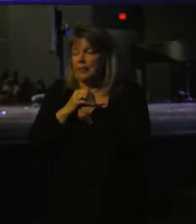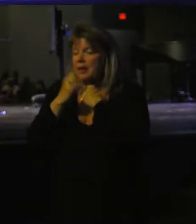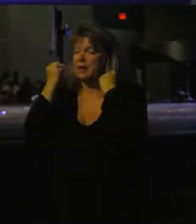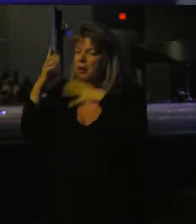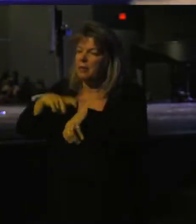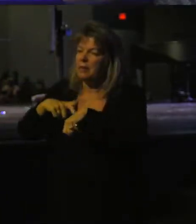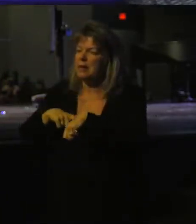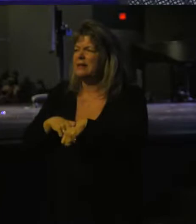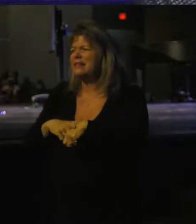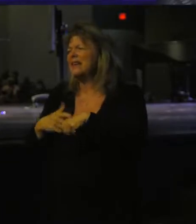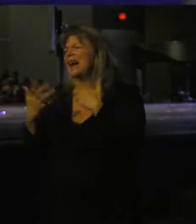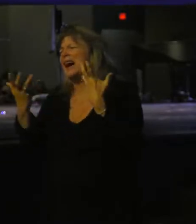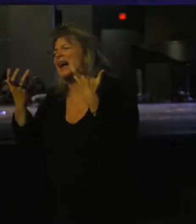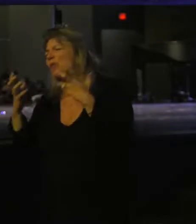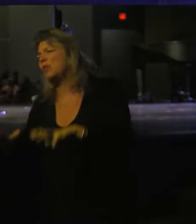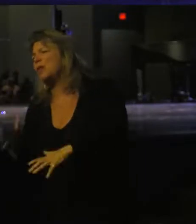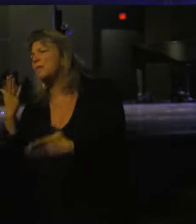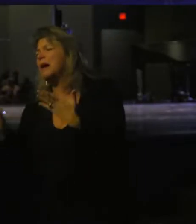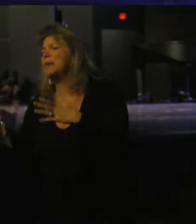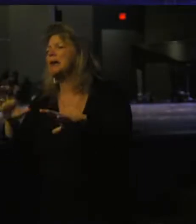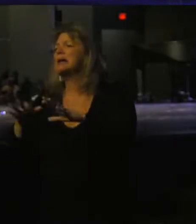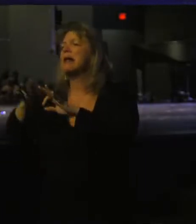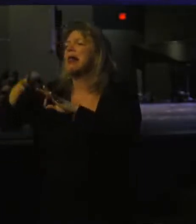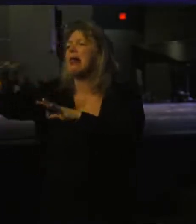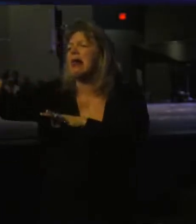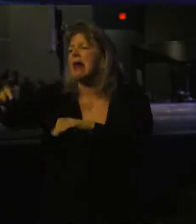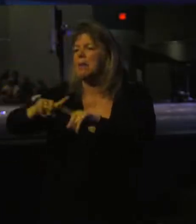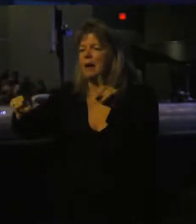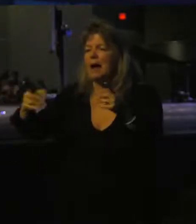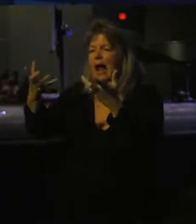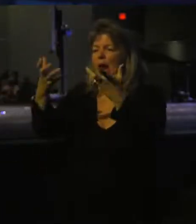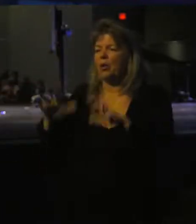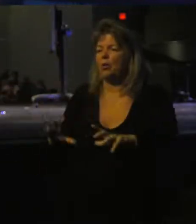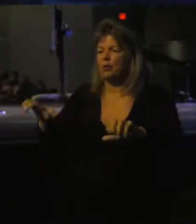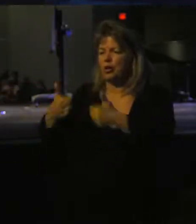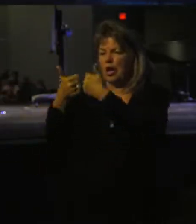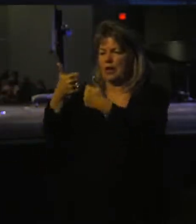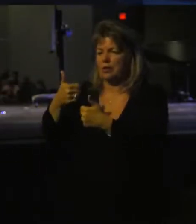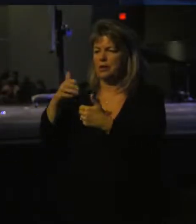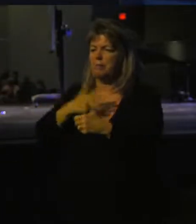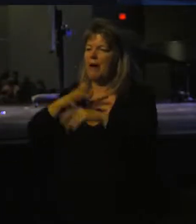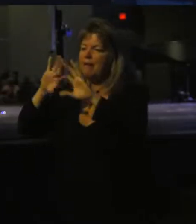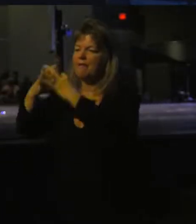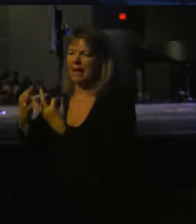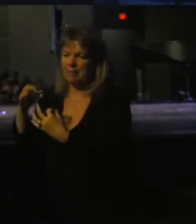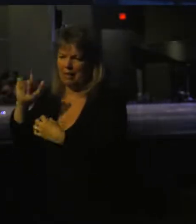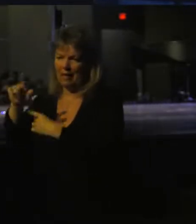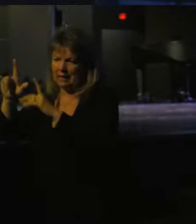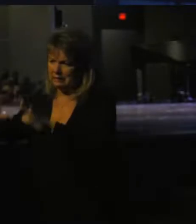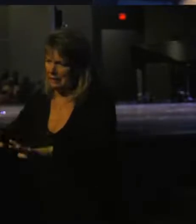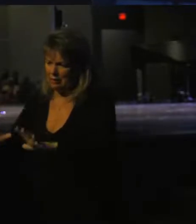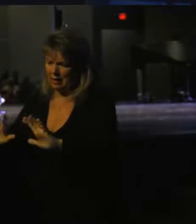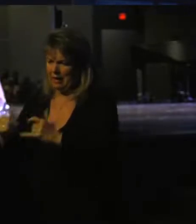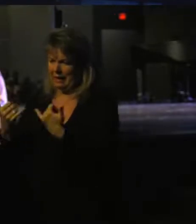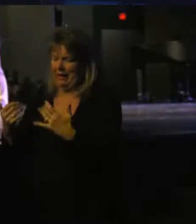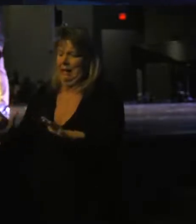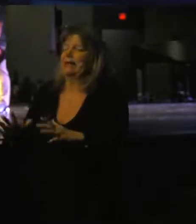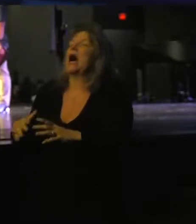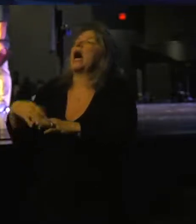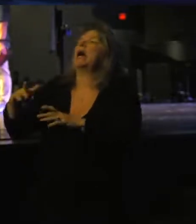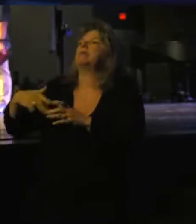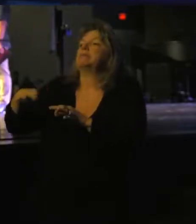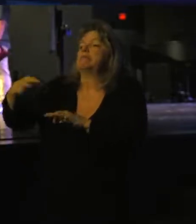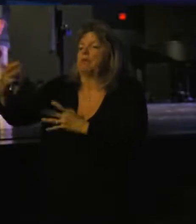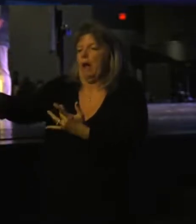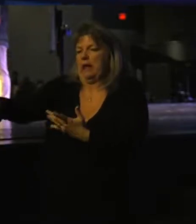times we'll think, I don't want to, maybe I'll do that test but I don't want to challenge my family to that test right now. I'll just wait.